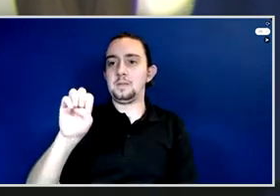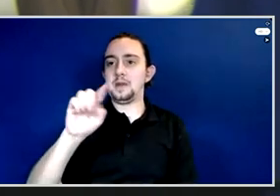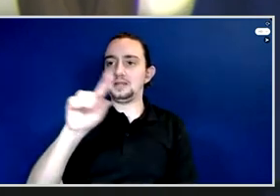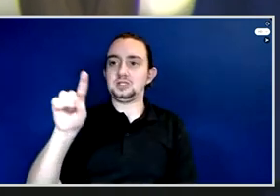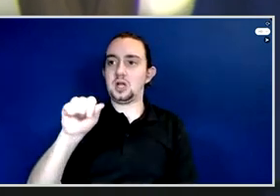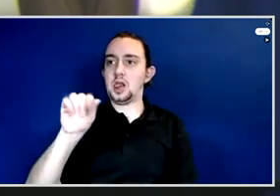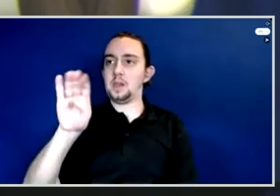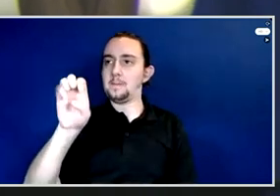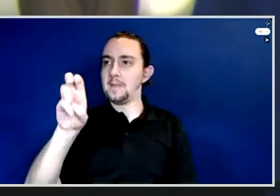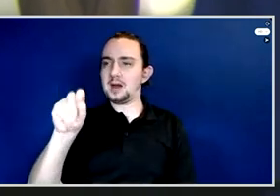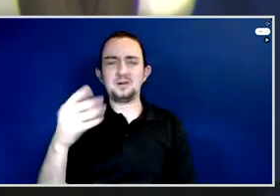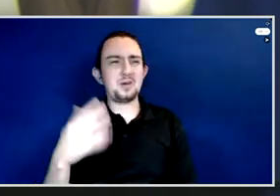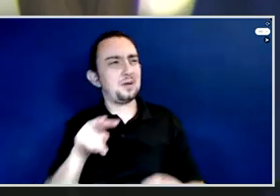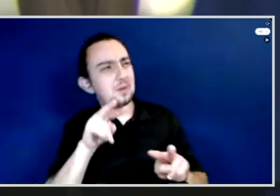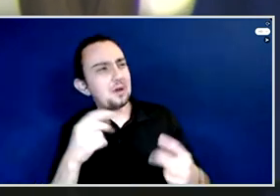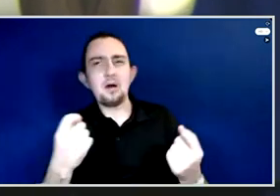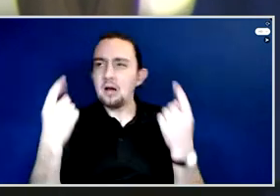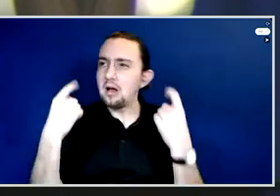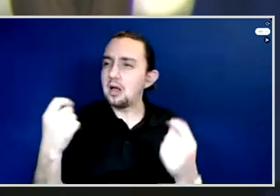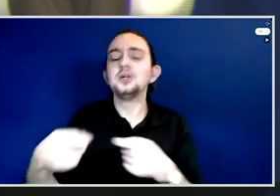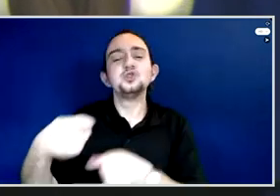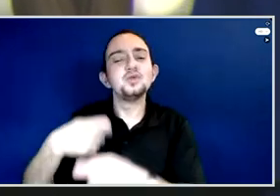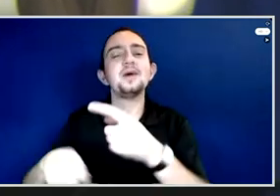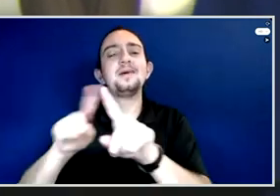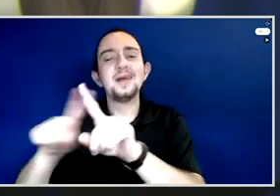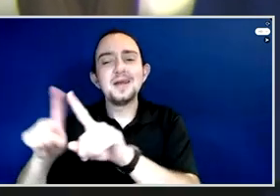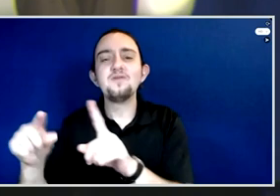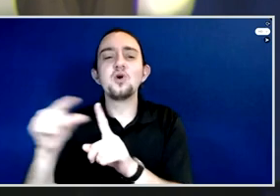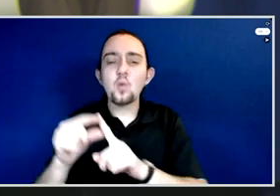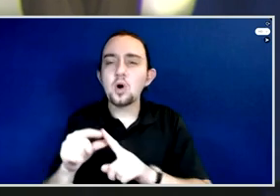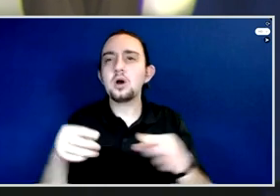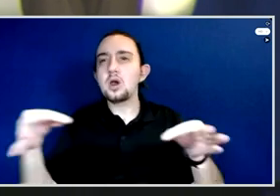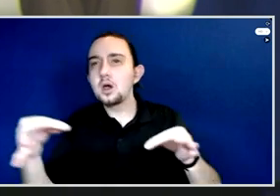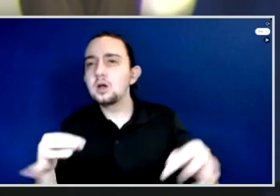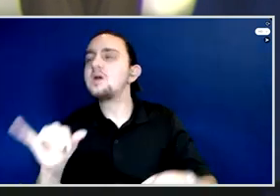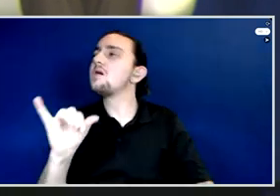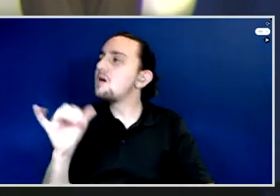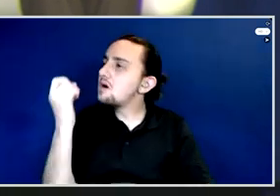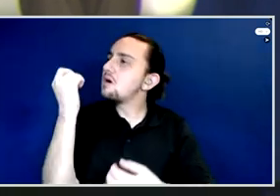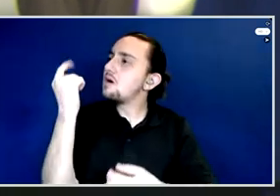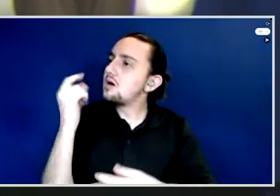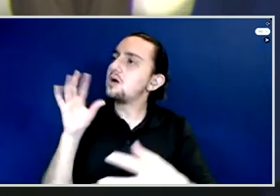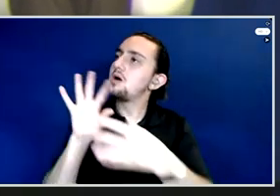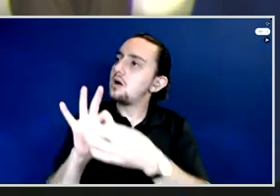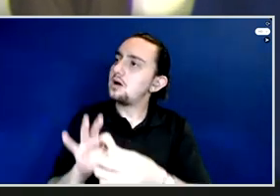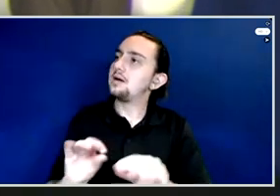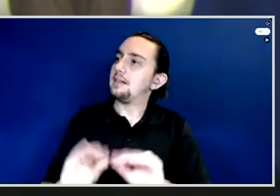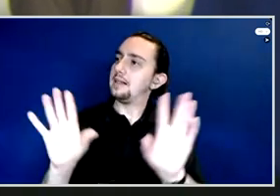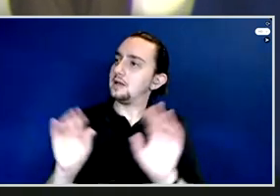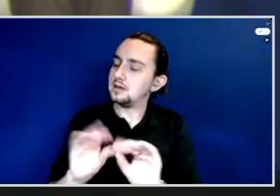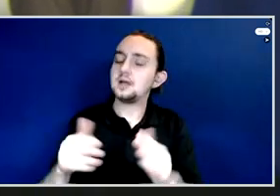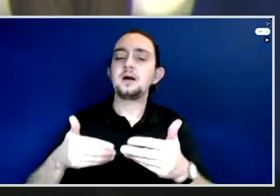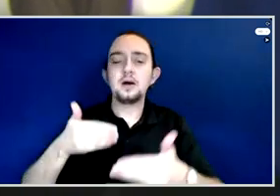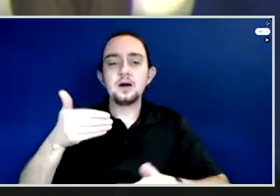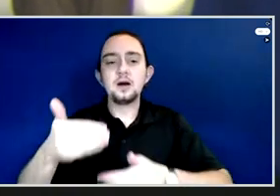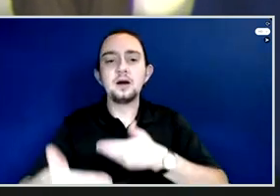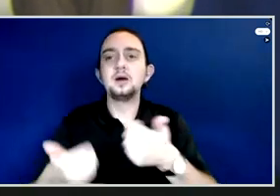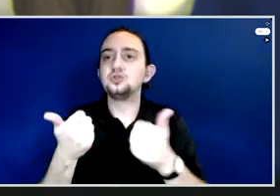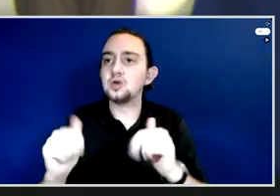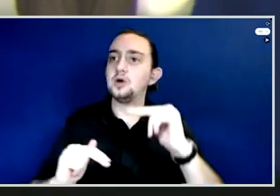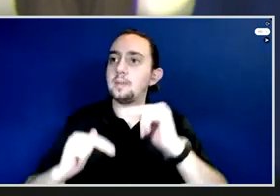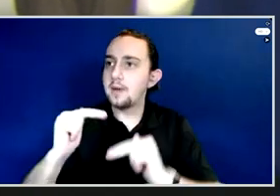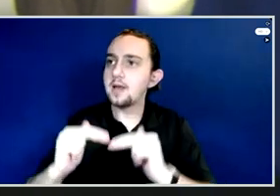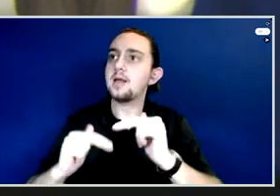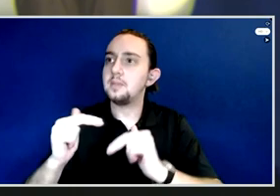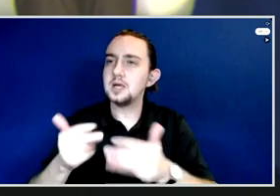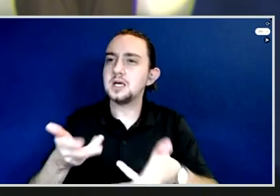flaws, in trying to build the movement and the urgency, but it never came. But one day, we decided the